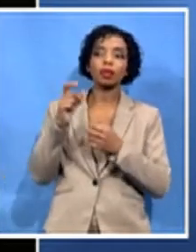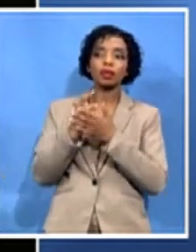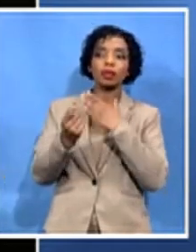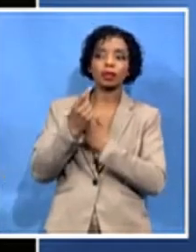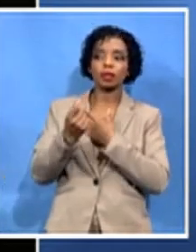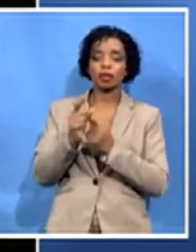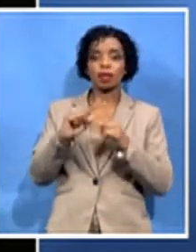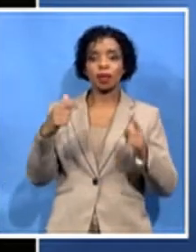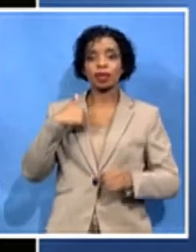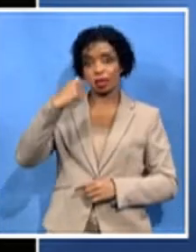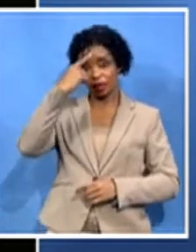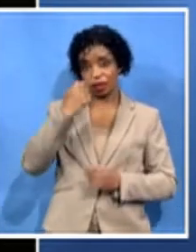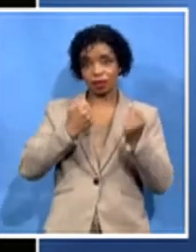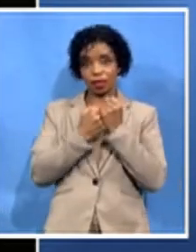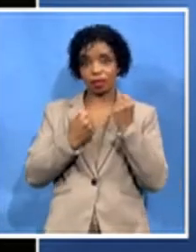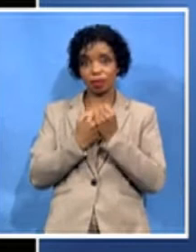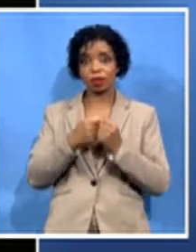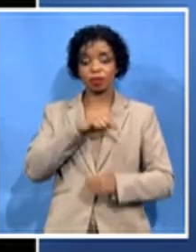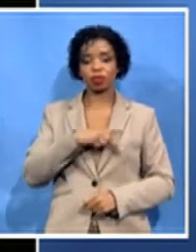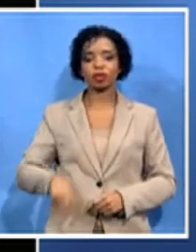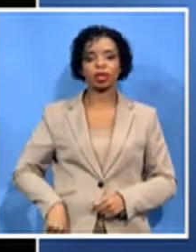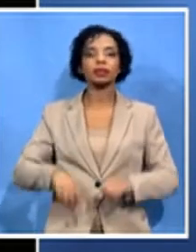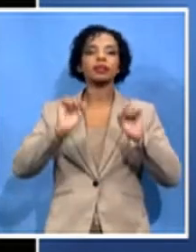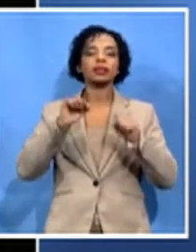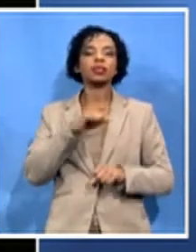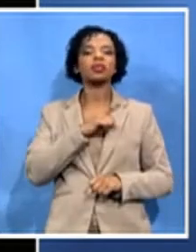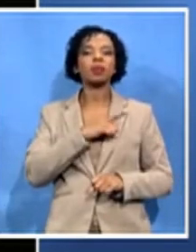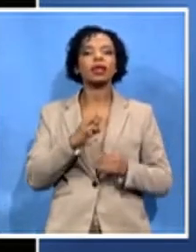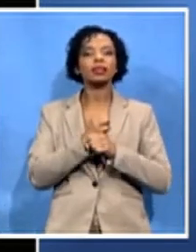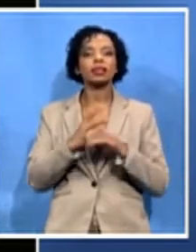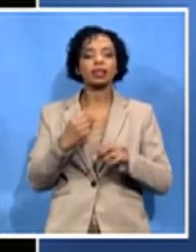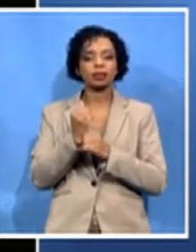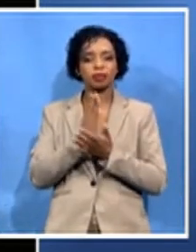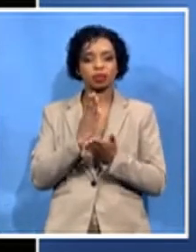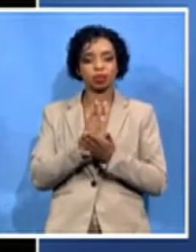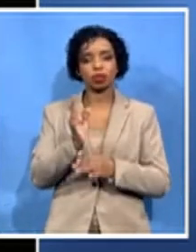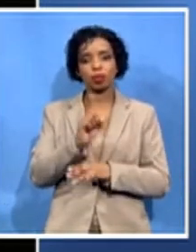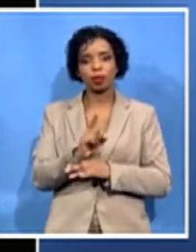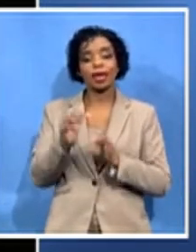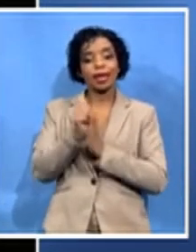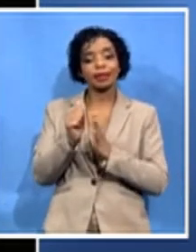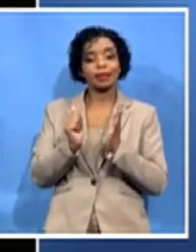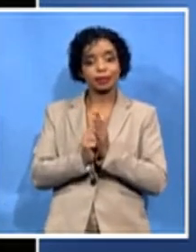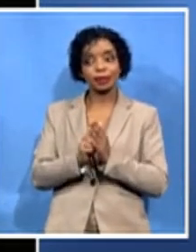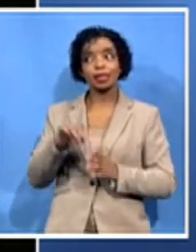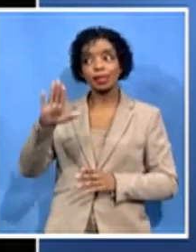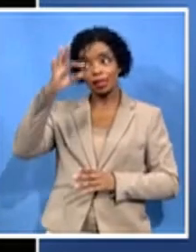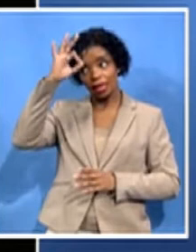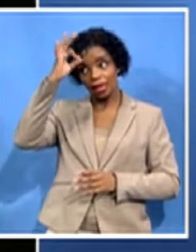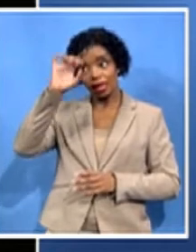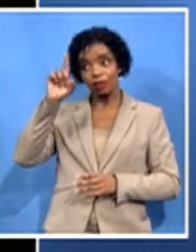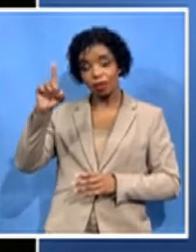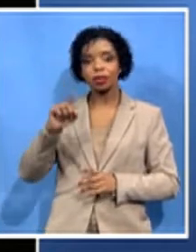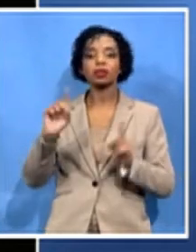unwavering stance to make sure that the agencies, government agencies deal decisively with these elements within